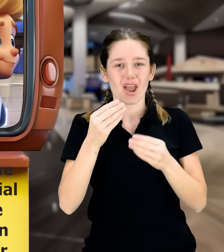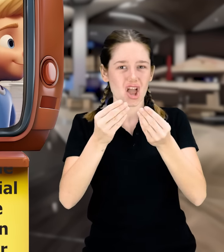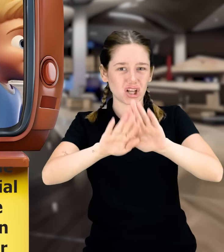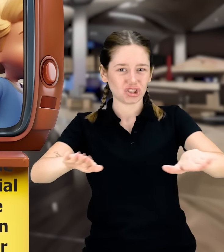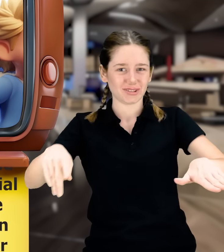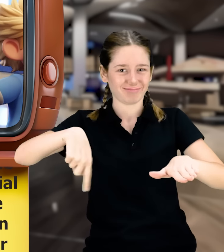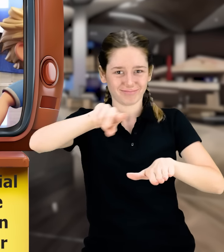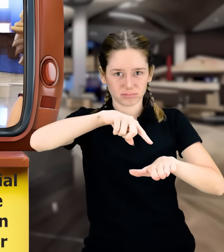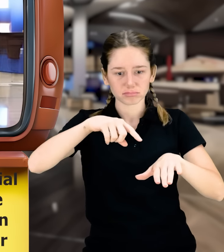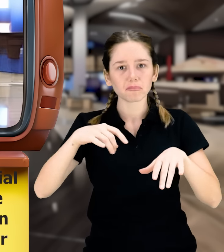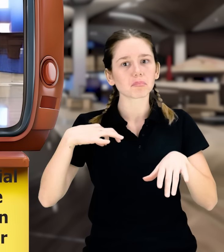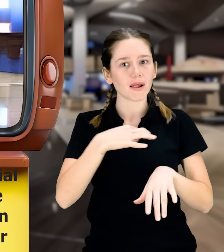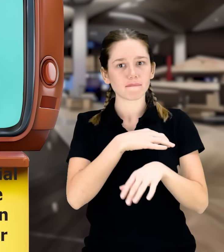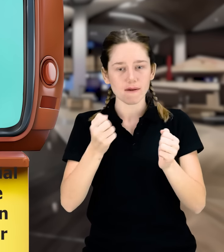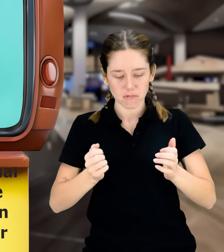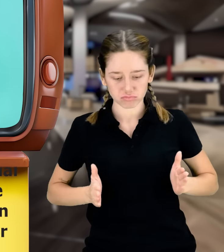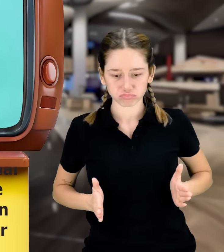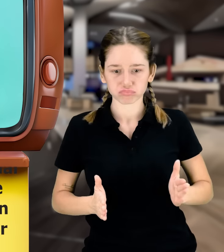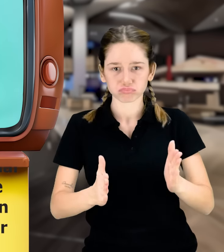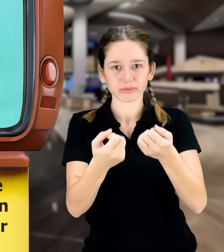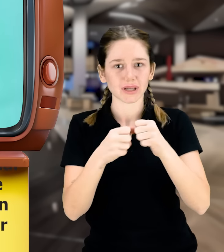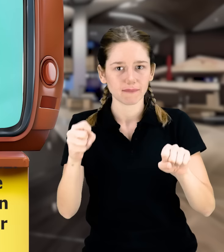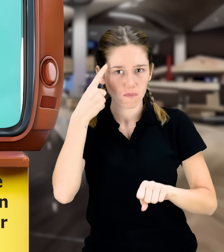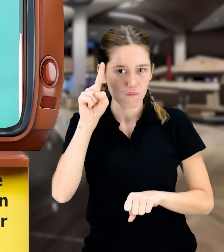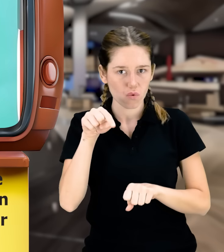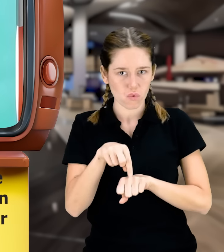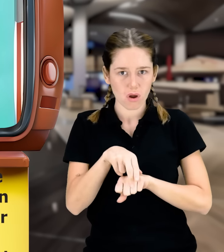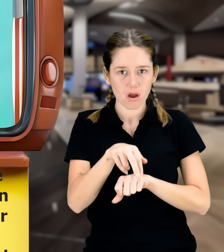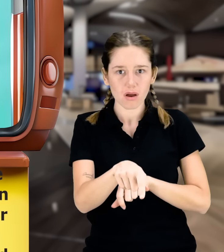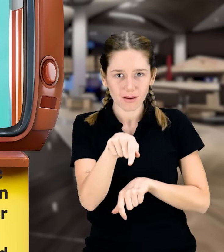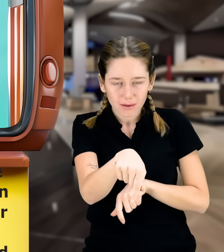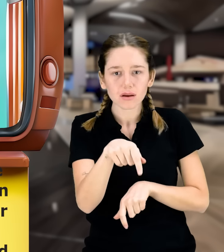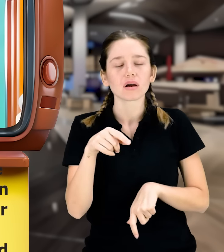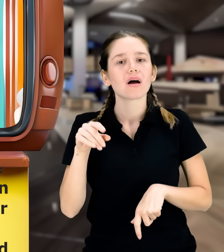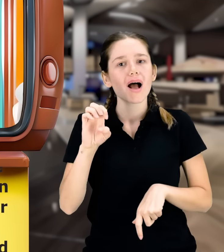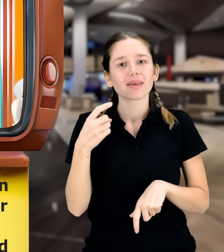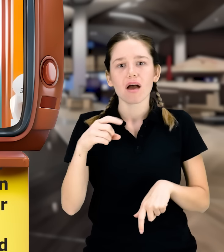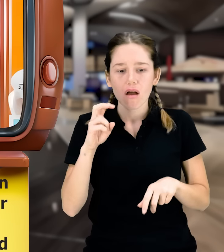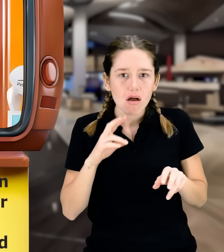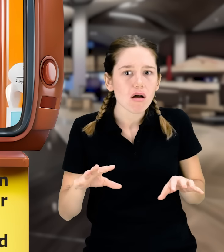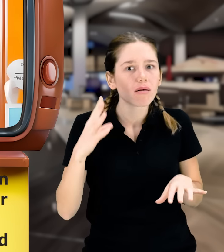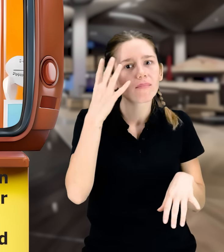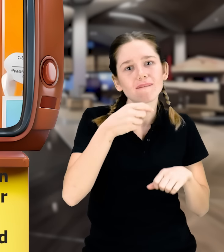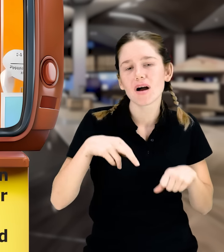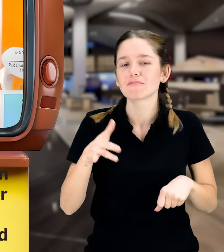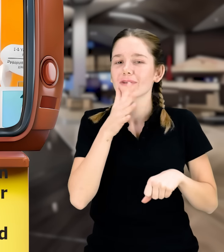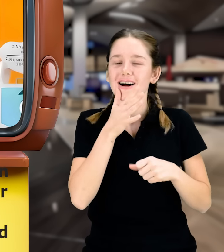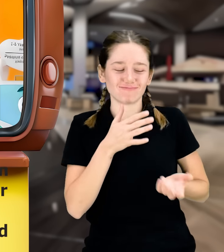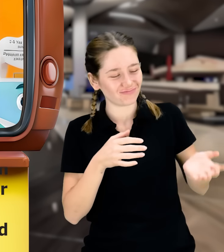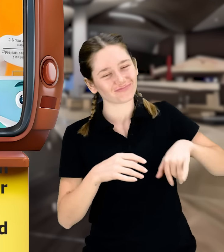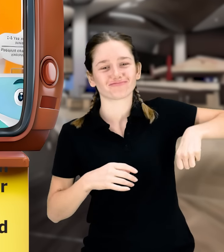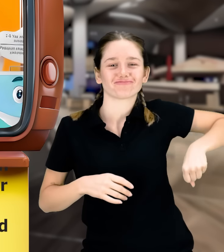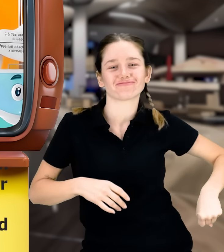passage designed for children. He exclaimed to his mother, Come on, mum, let's go through here.